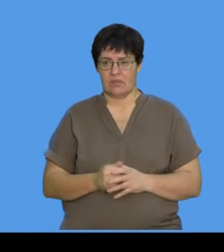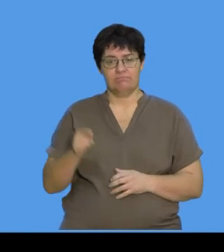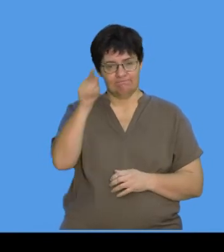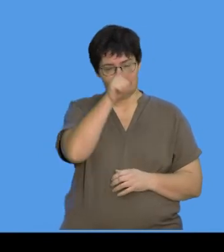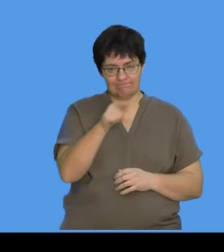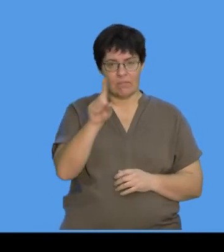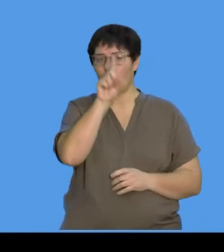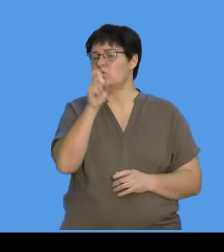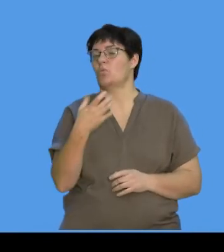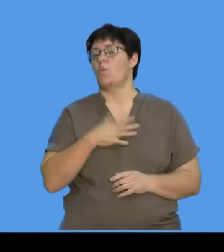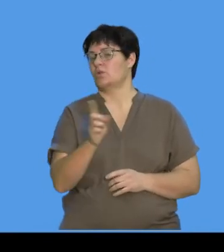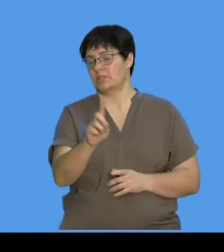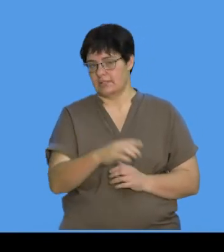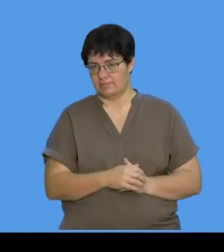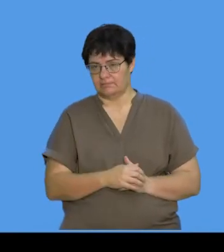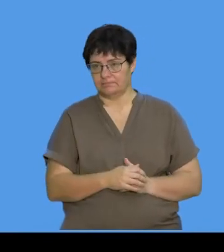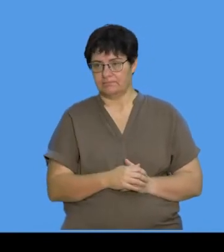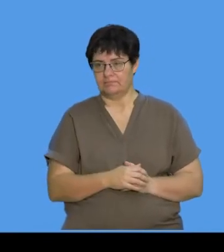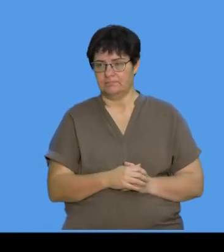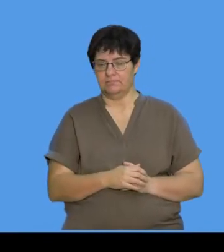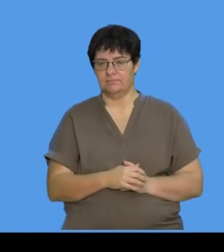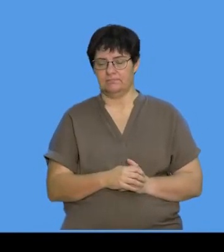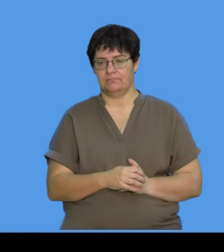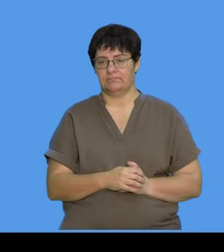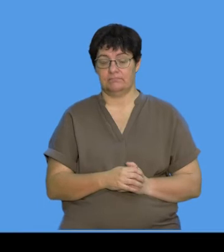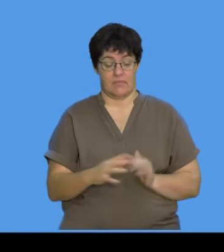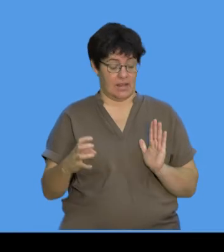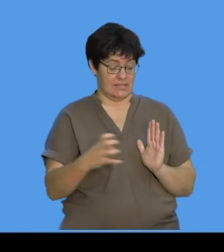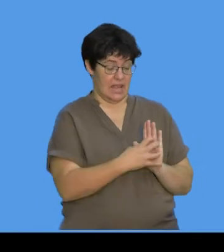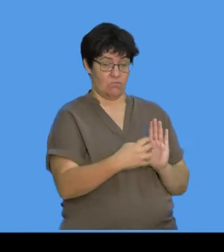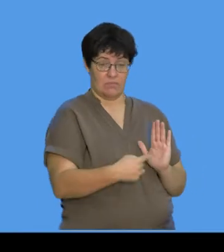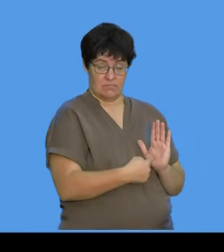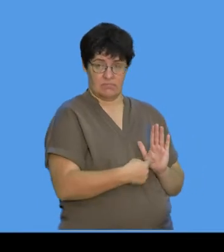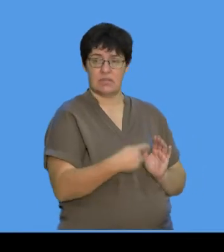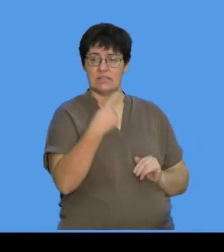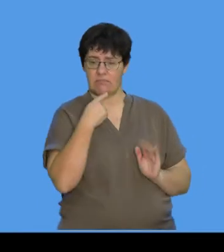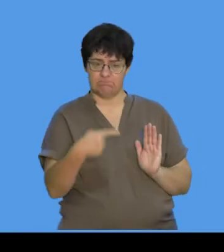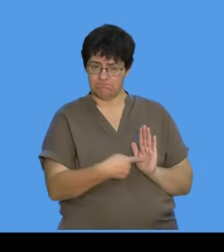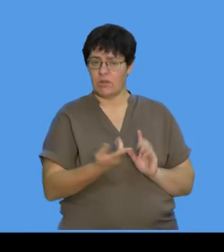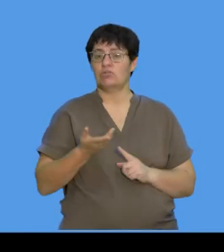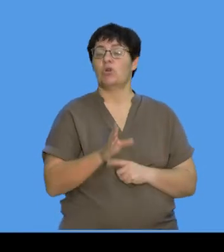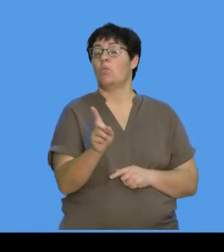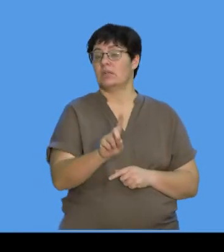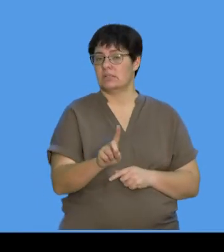what is this question asking us for? So, here is the diagram, and it says the diagram shows a cholera